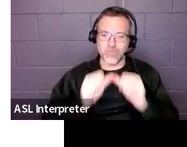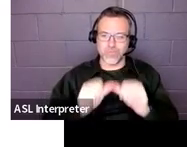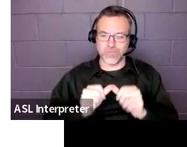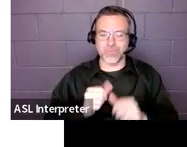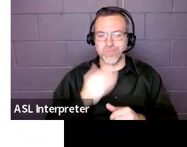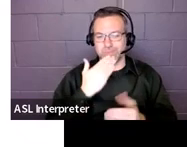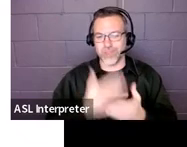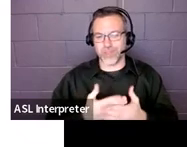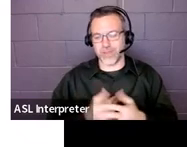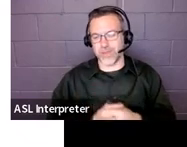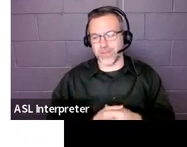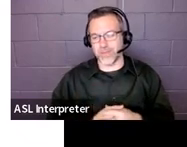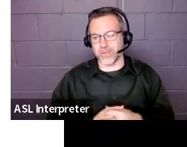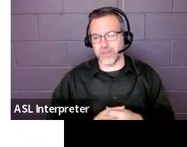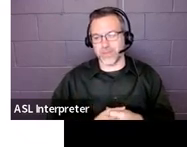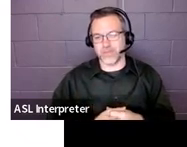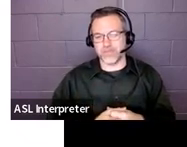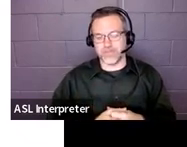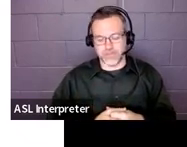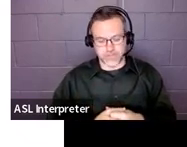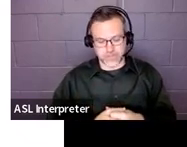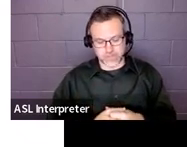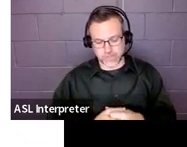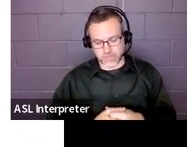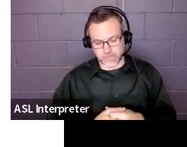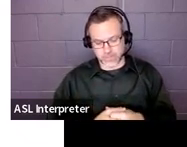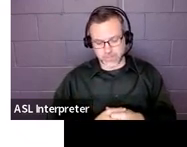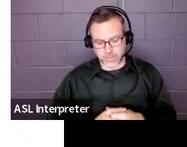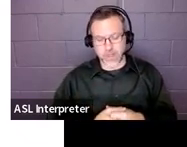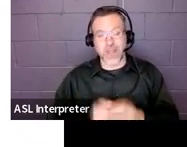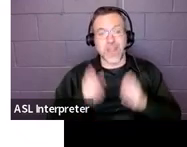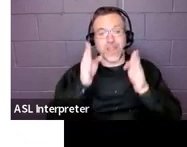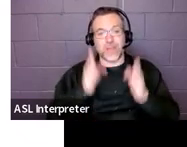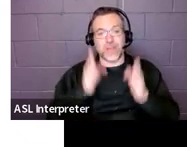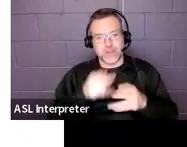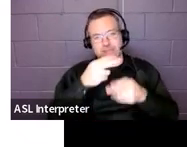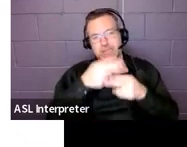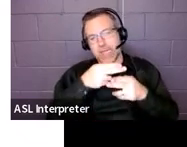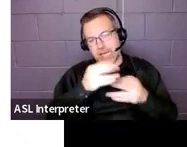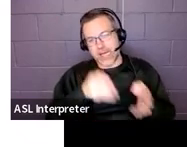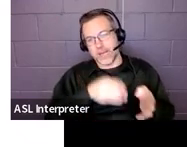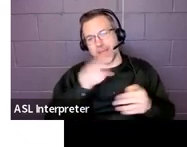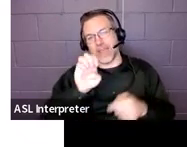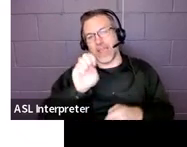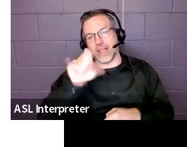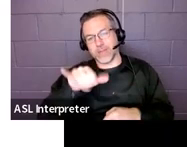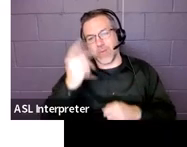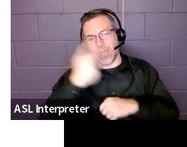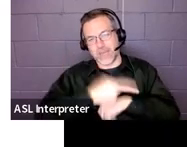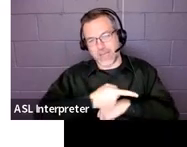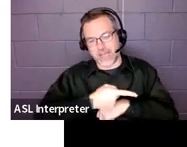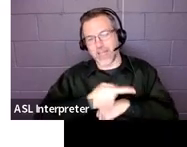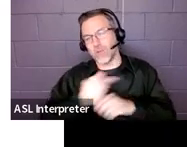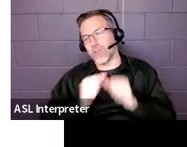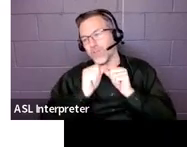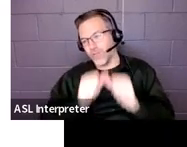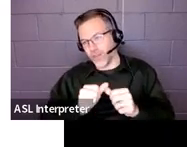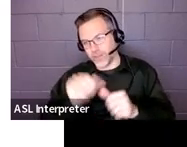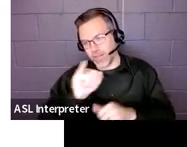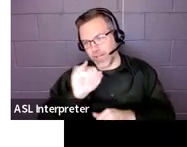think, yep, so the person responsible is the specific name. The ESY dates are the duration of the IEP